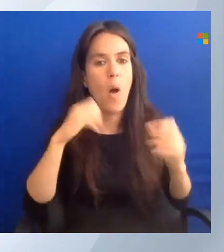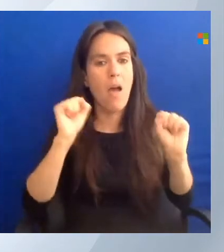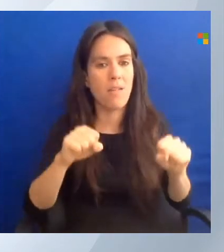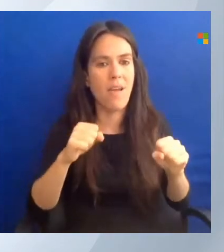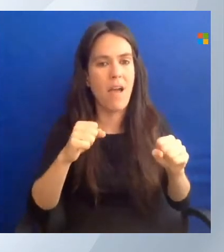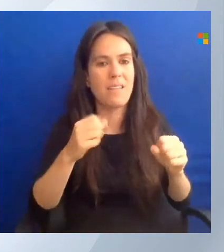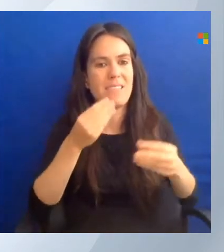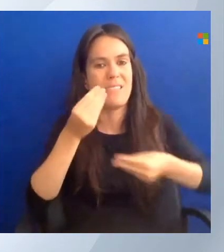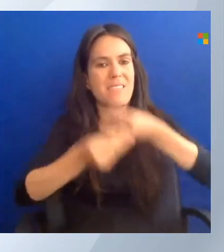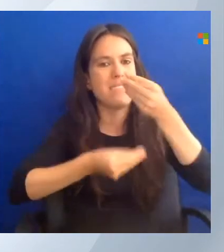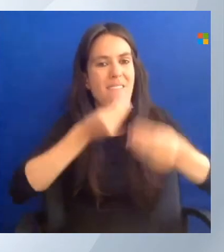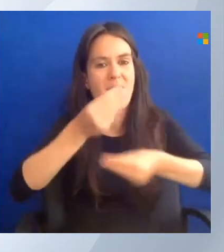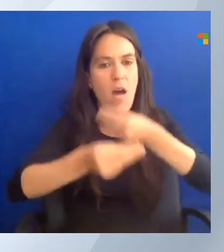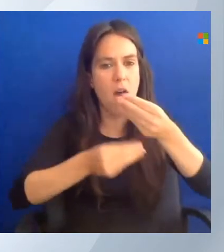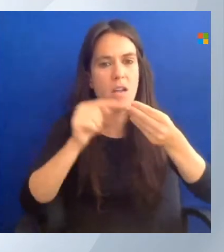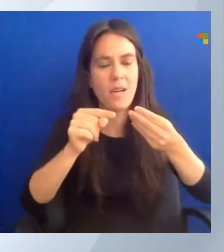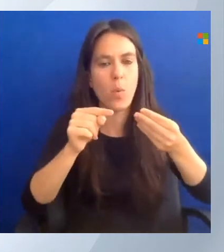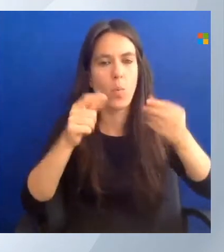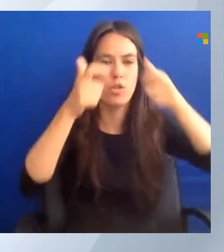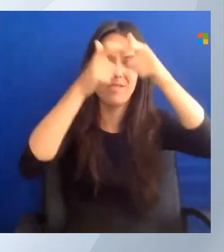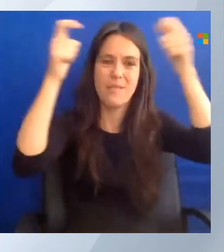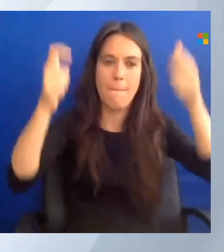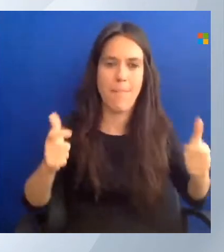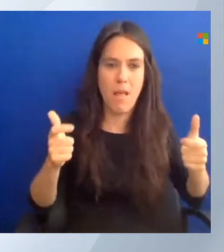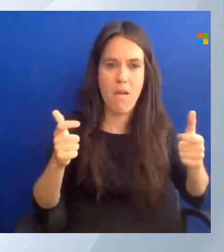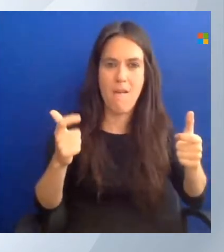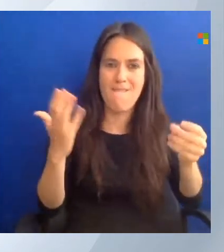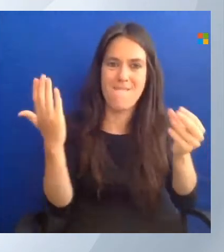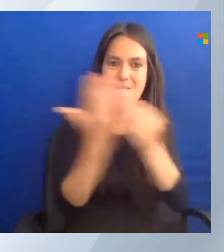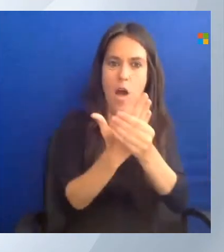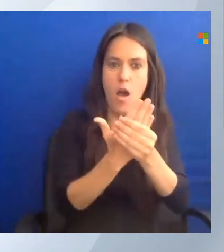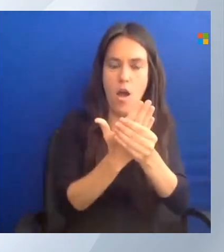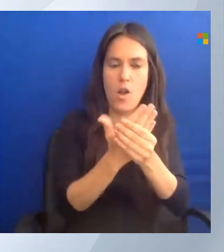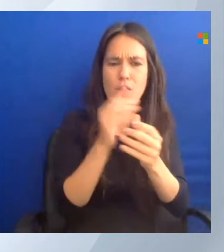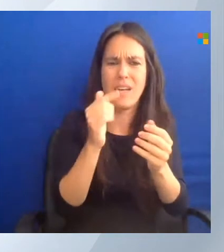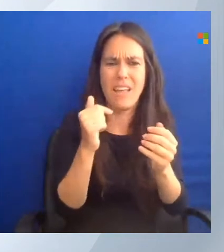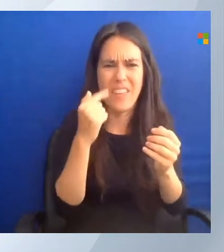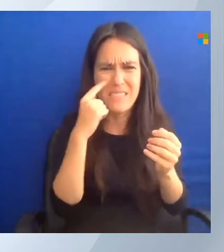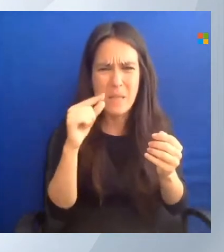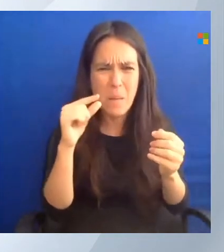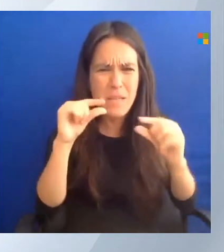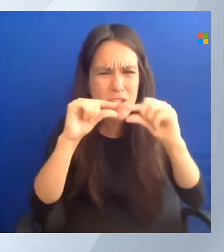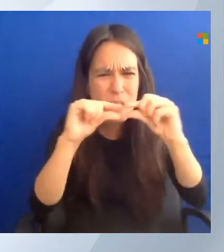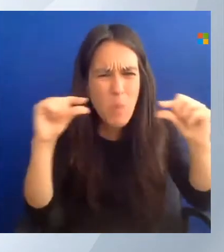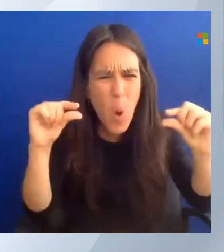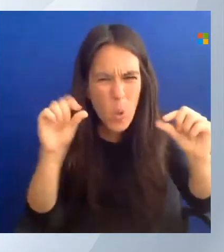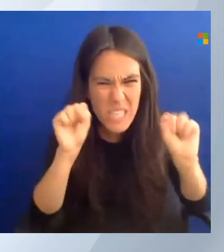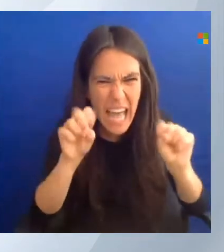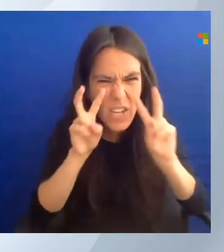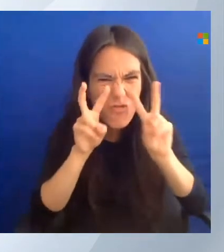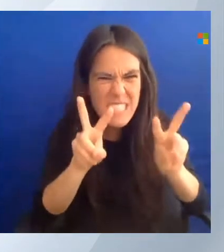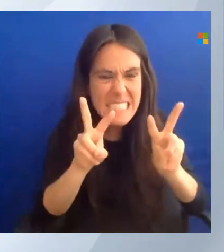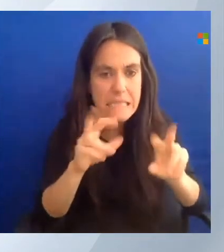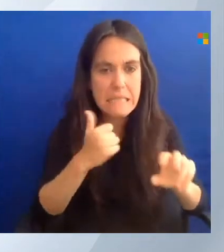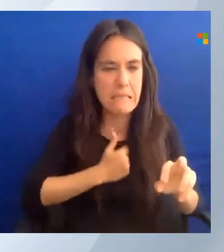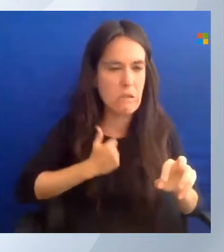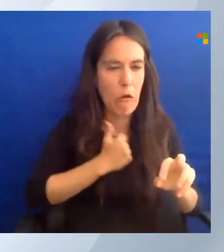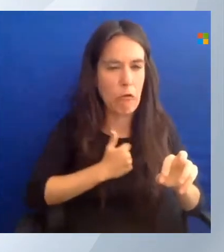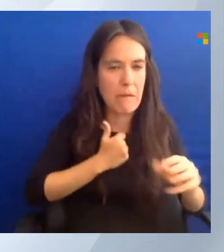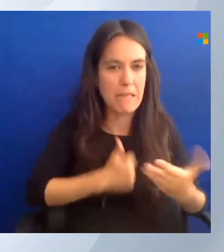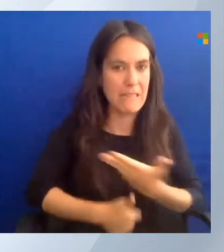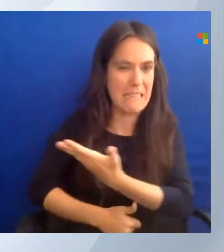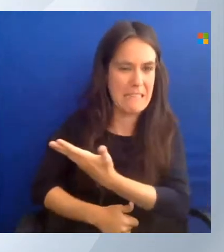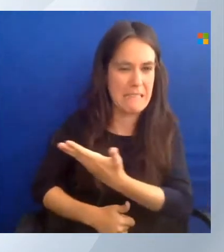file. I do realize this is a bit small and hard to read. But I will make all this code available